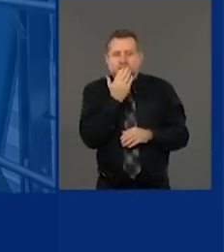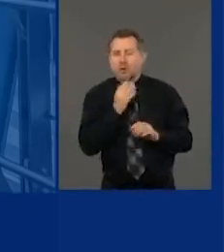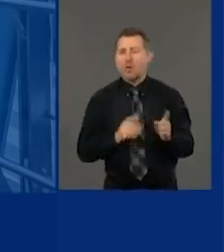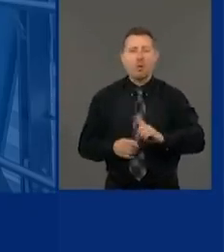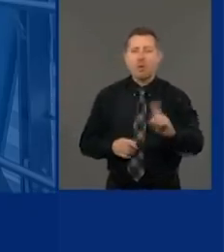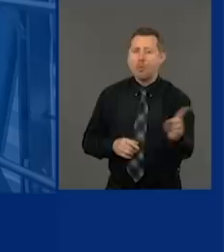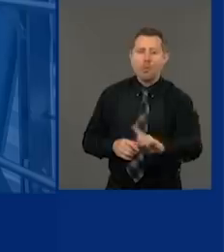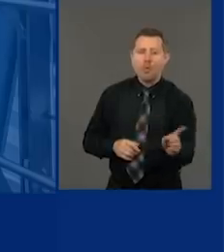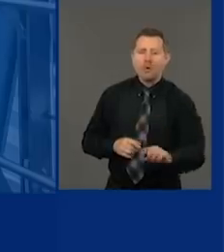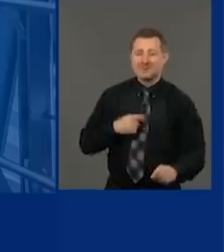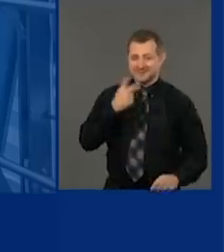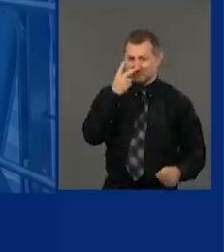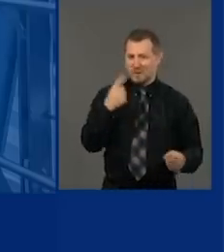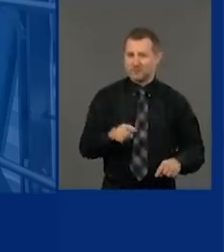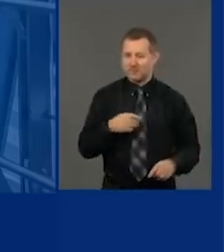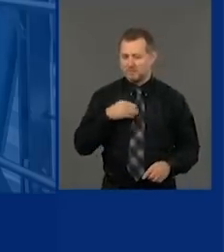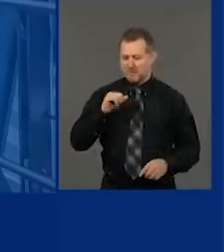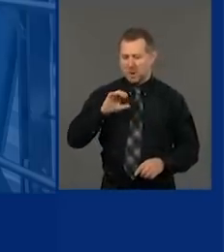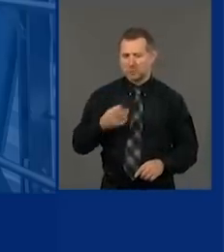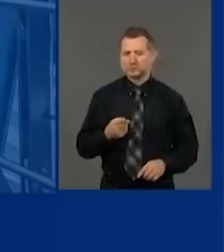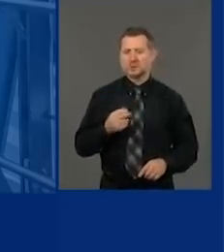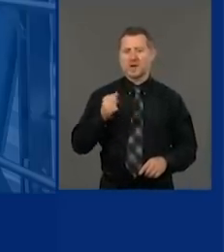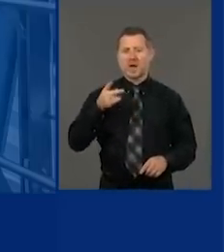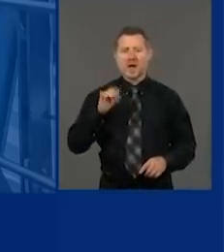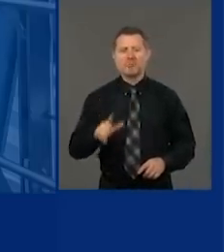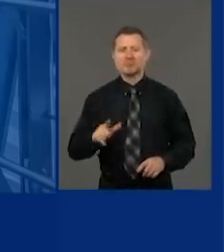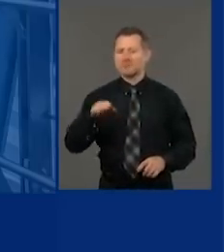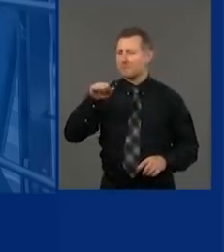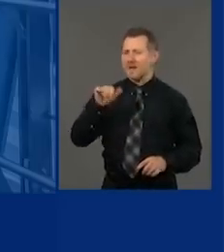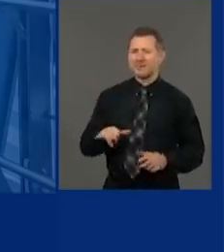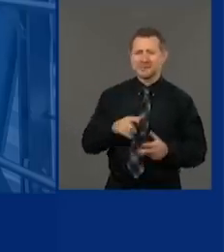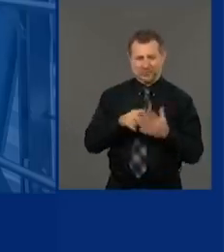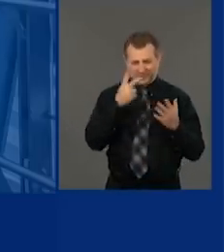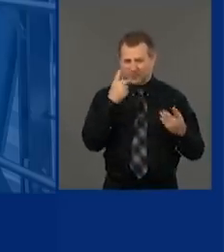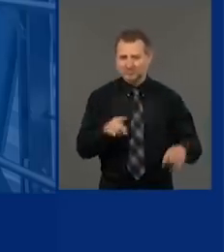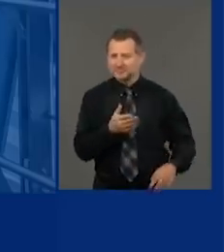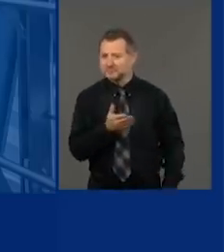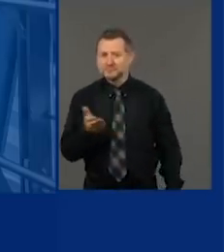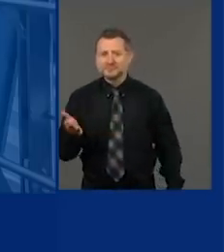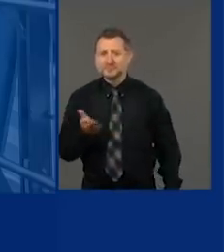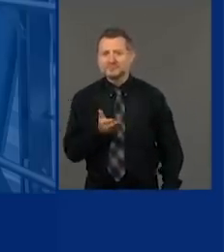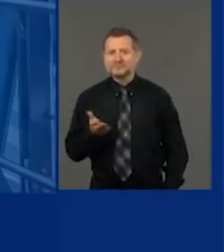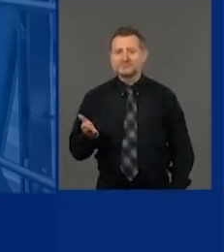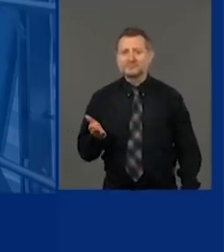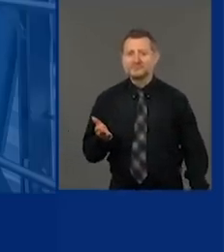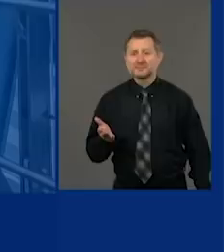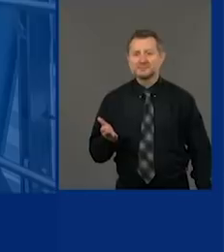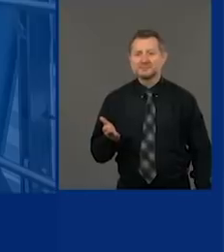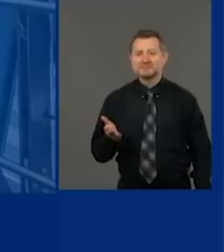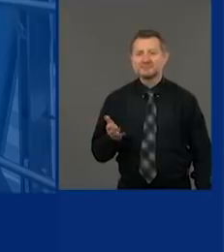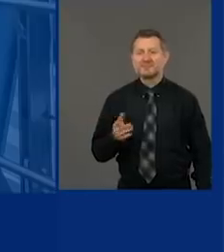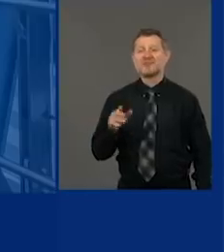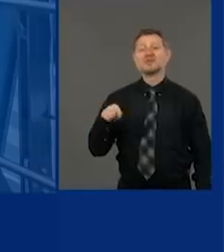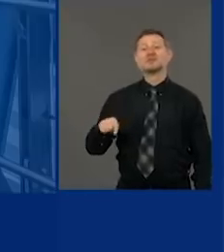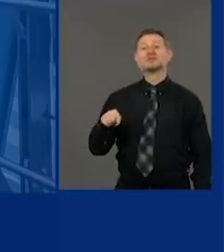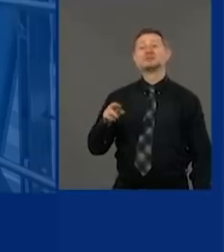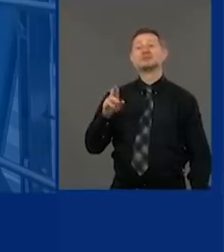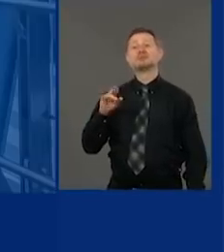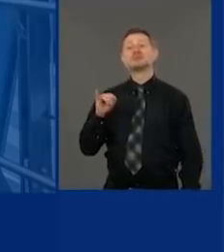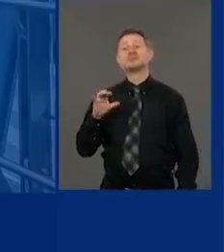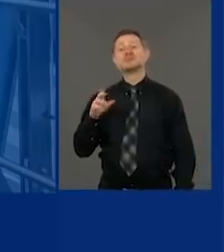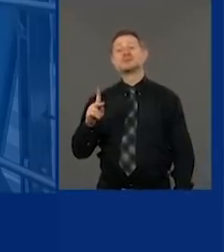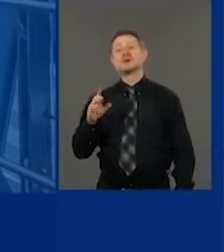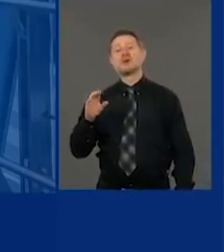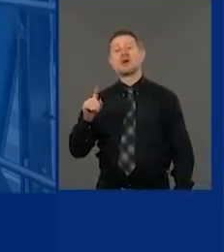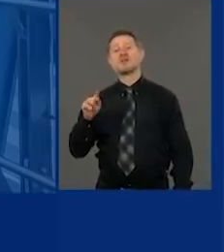this before. We went through this when Rick Cotton and people at the Port Authority watched